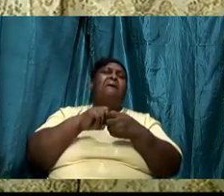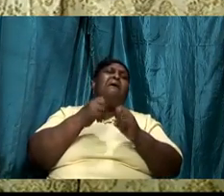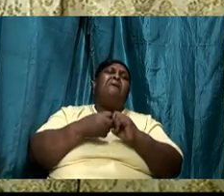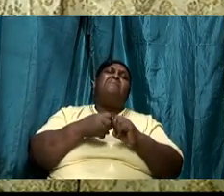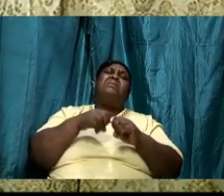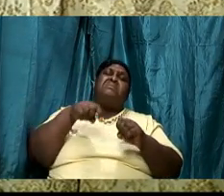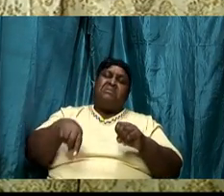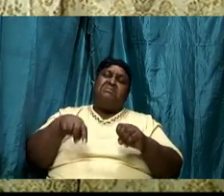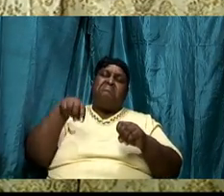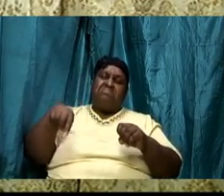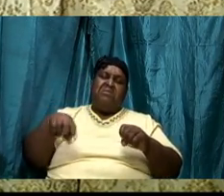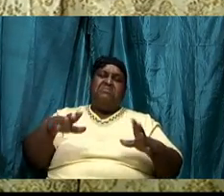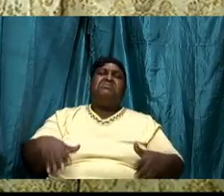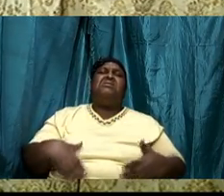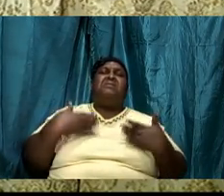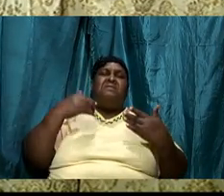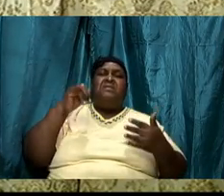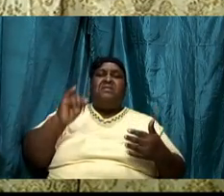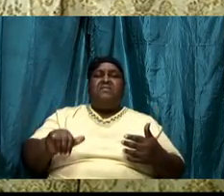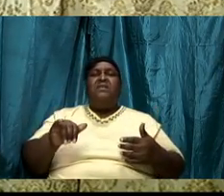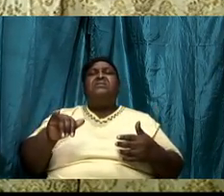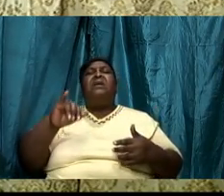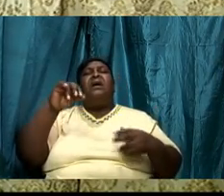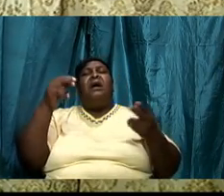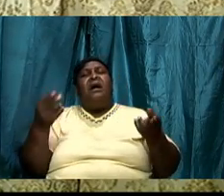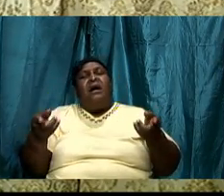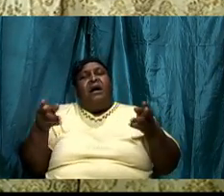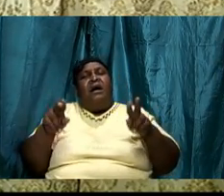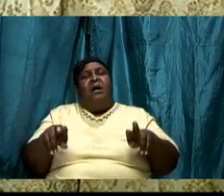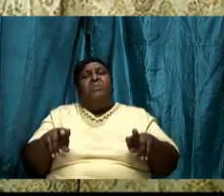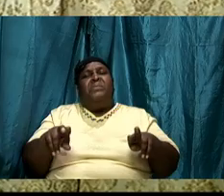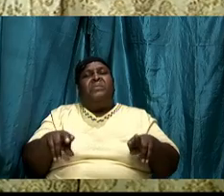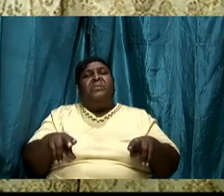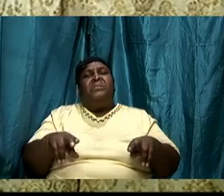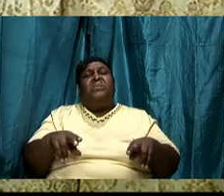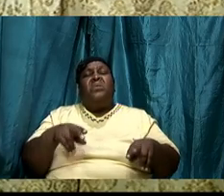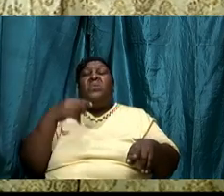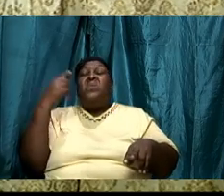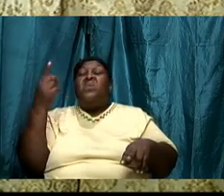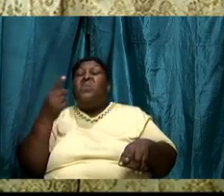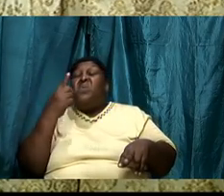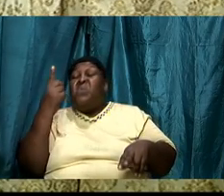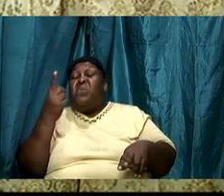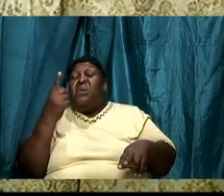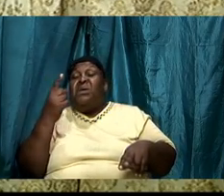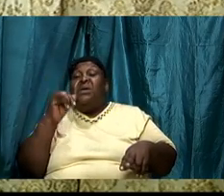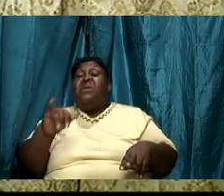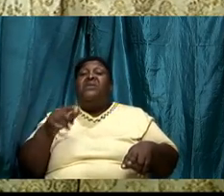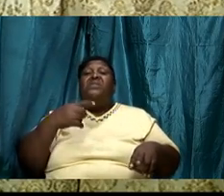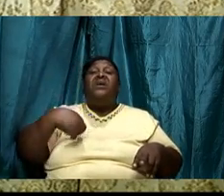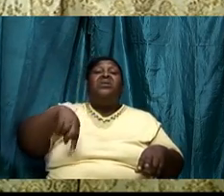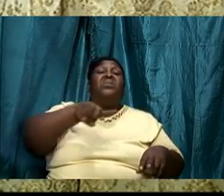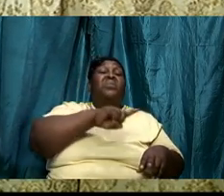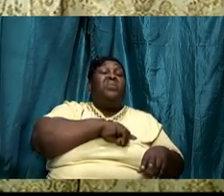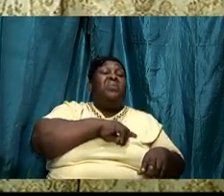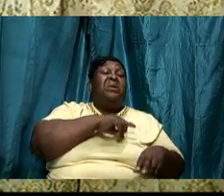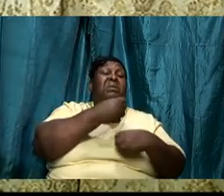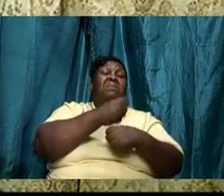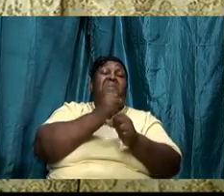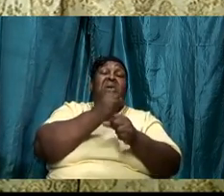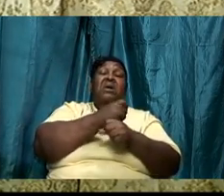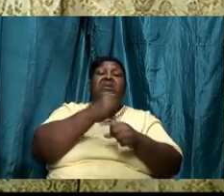and that will happen only to the extent that we allow ourselves